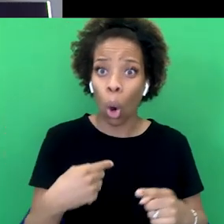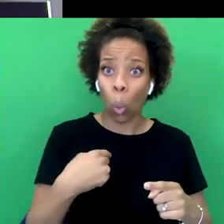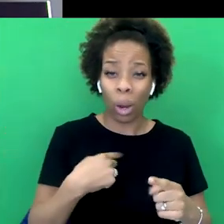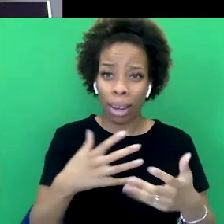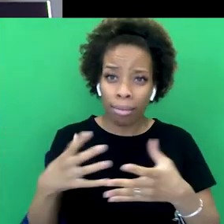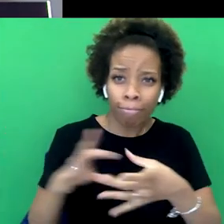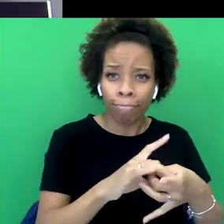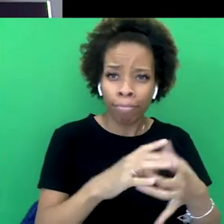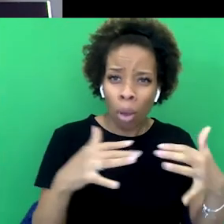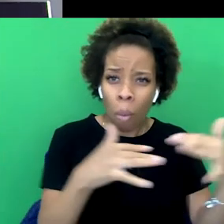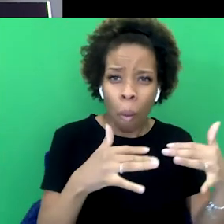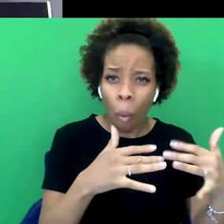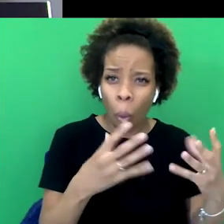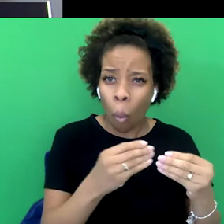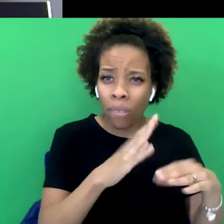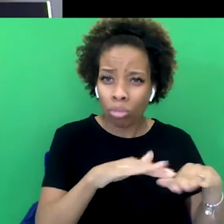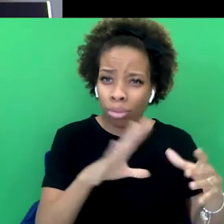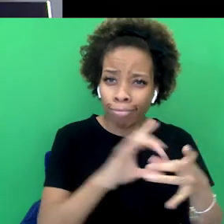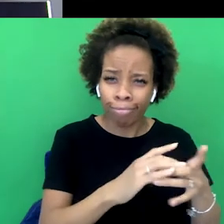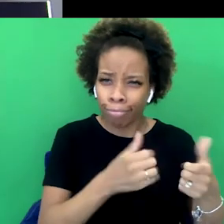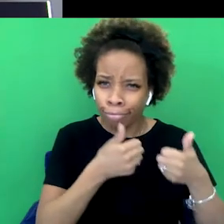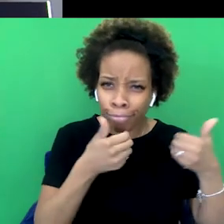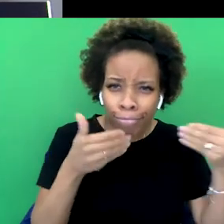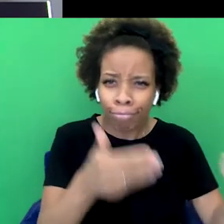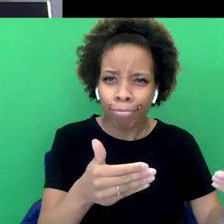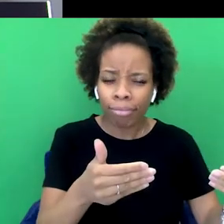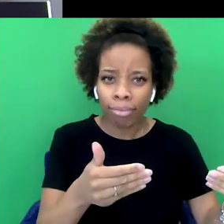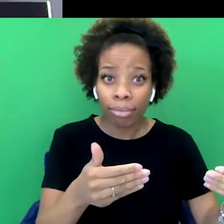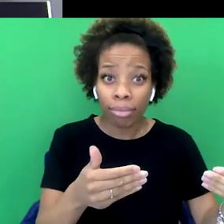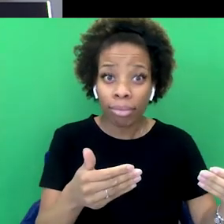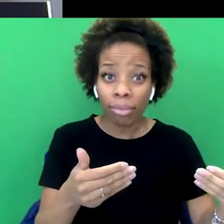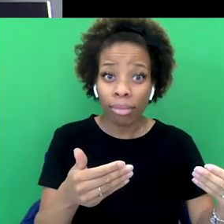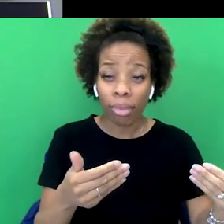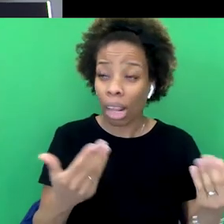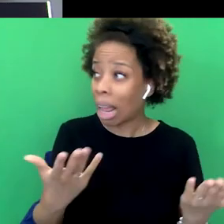first in East Africa and then in Britain. And now we're seen as a model minority.